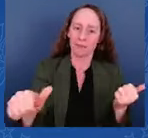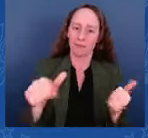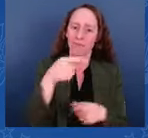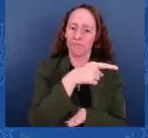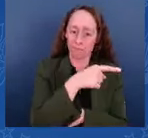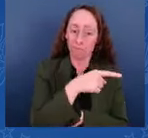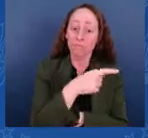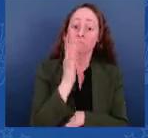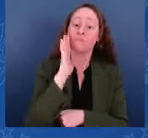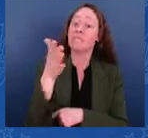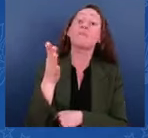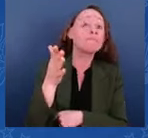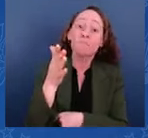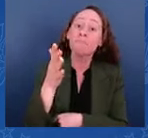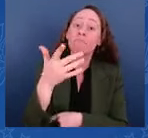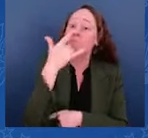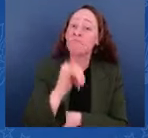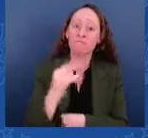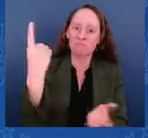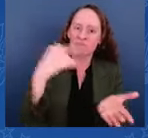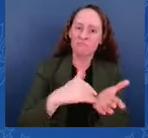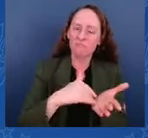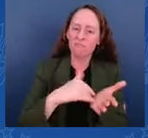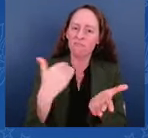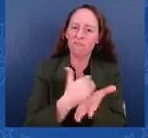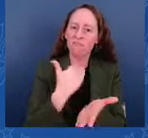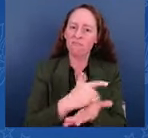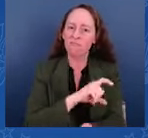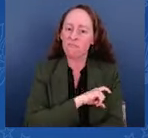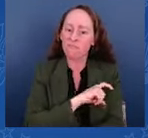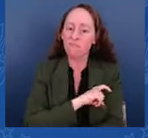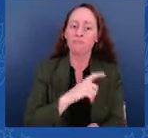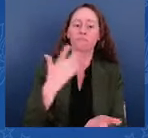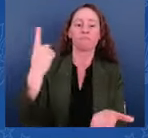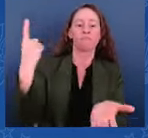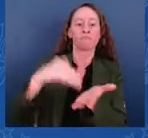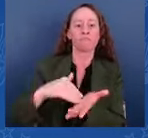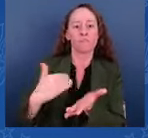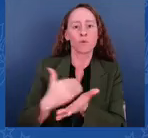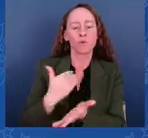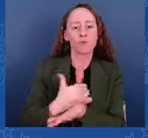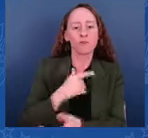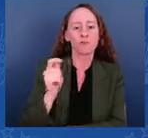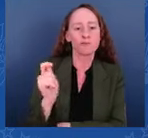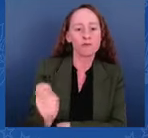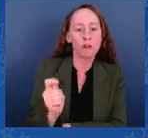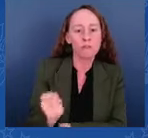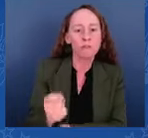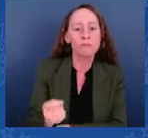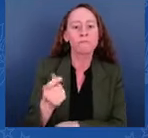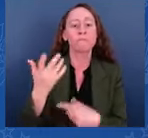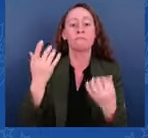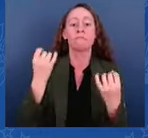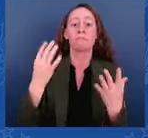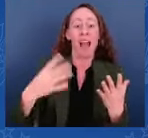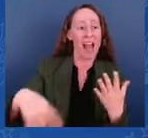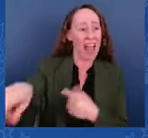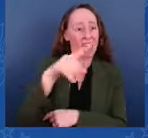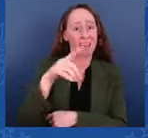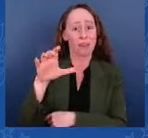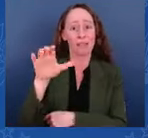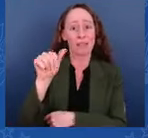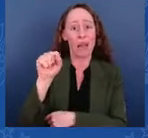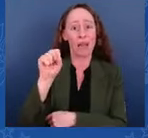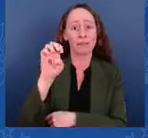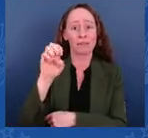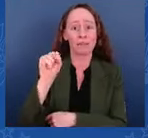immigration judges to help tackle the backlog of cases — more than 2 million of them, 4,300 more asylum officers